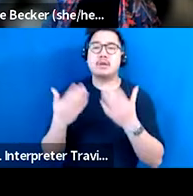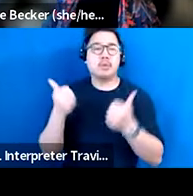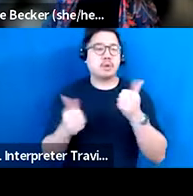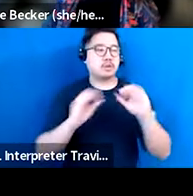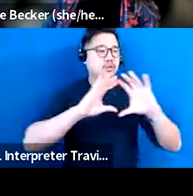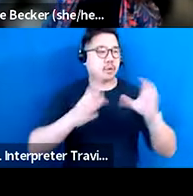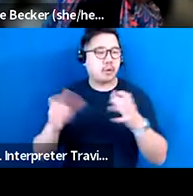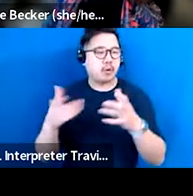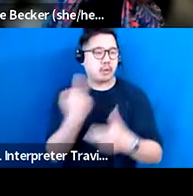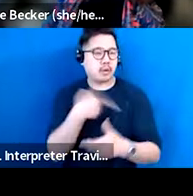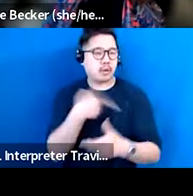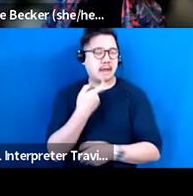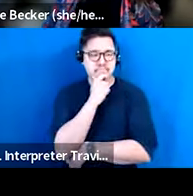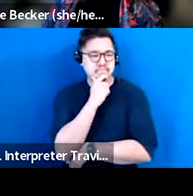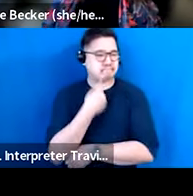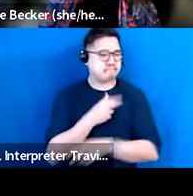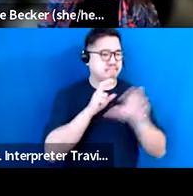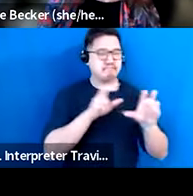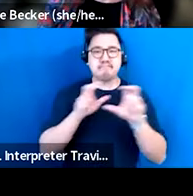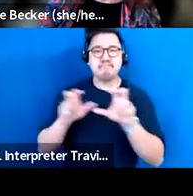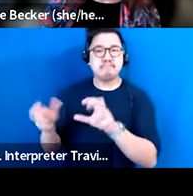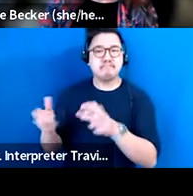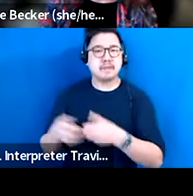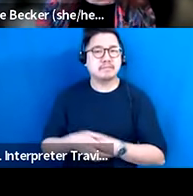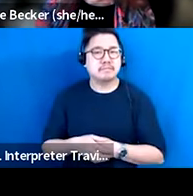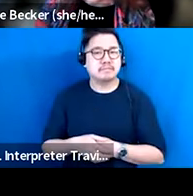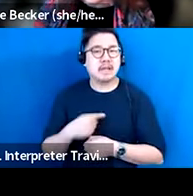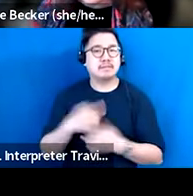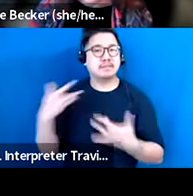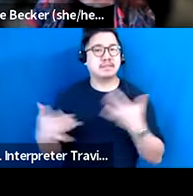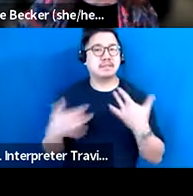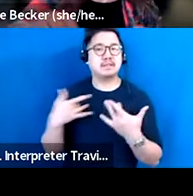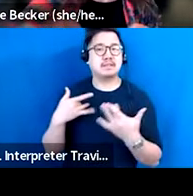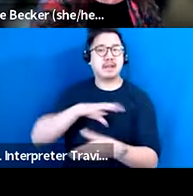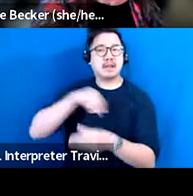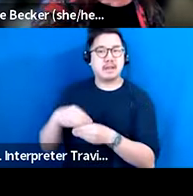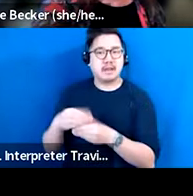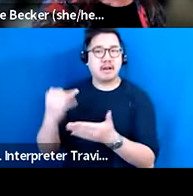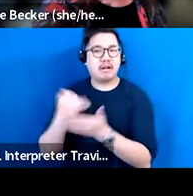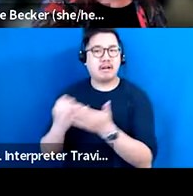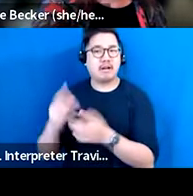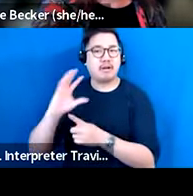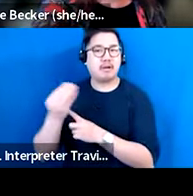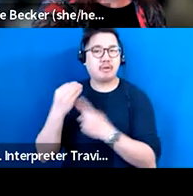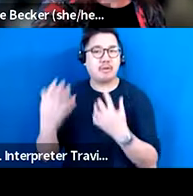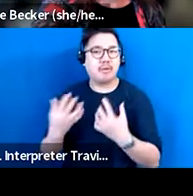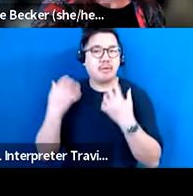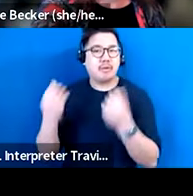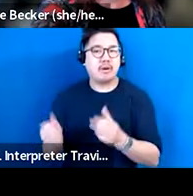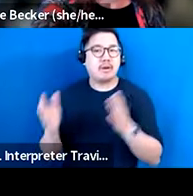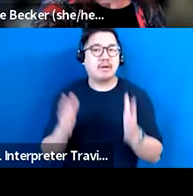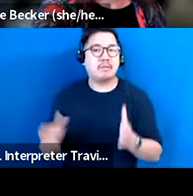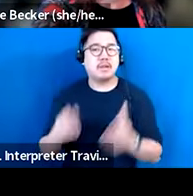And I'm really excited to be starting off an arts and culture recovery planning effort with the Puget Sound Regional